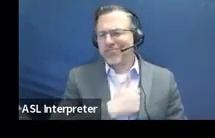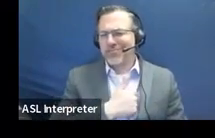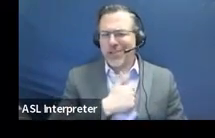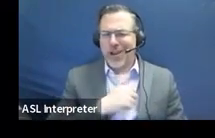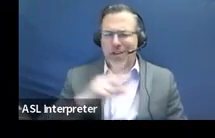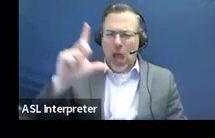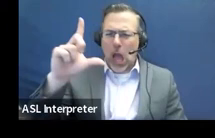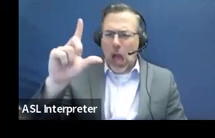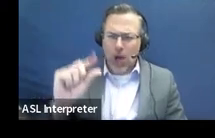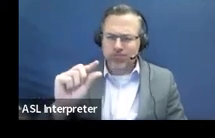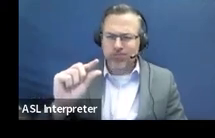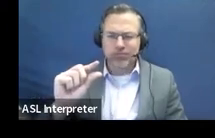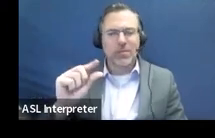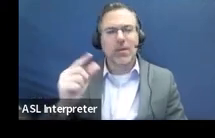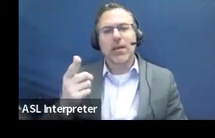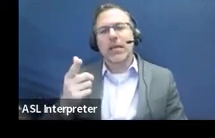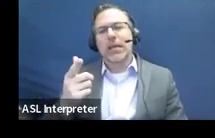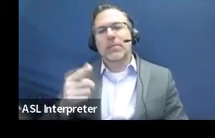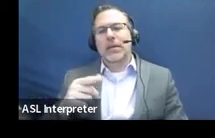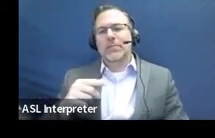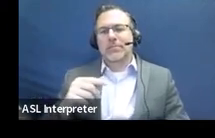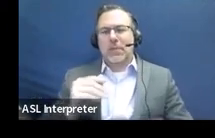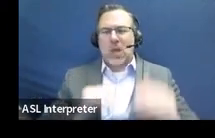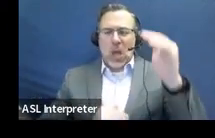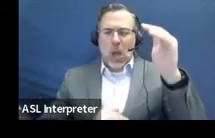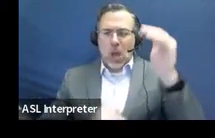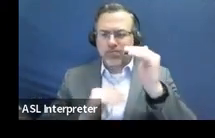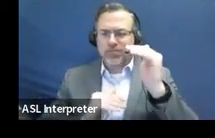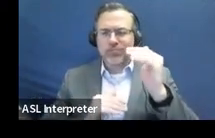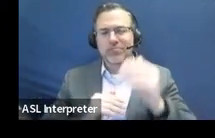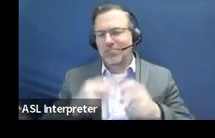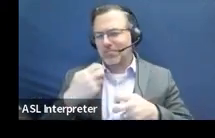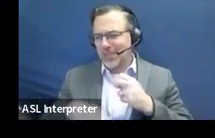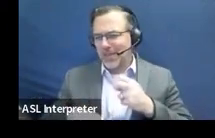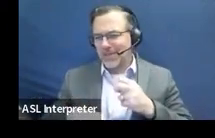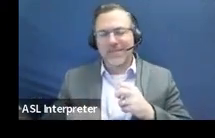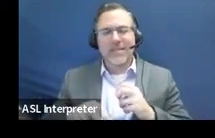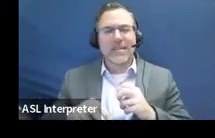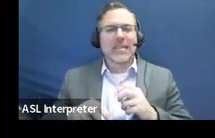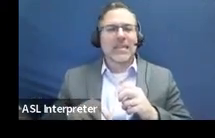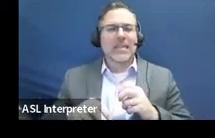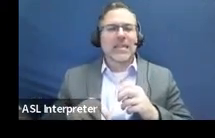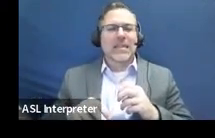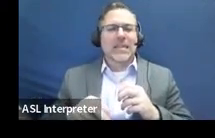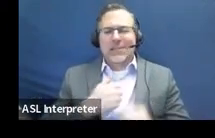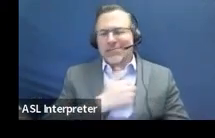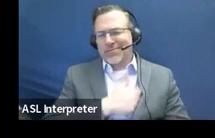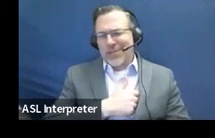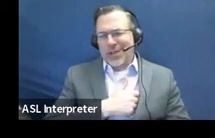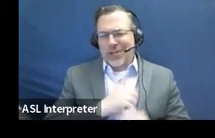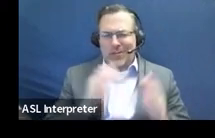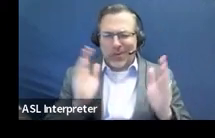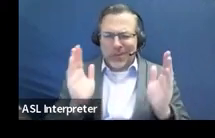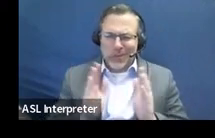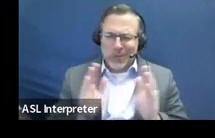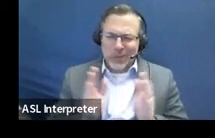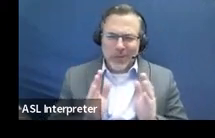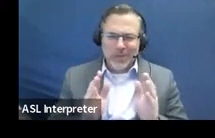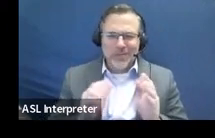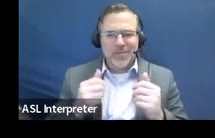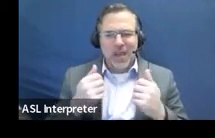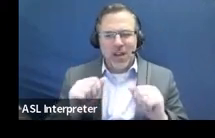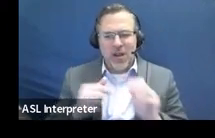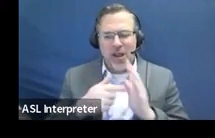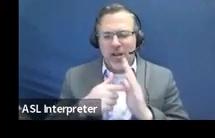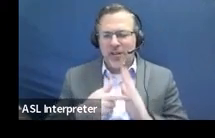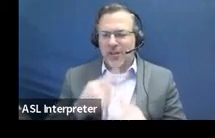so little, but to get the whole thing on the page, I had to make it like this. Um, but I tried to put the things in red. So here you can